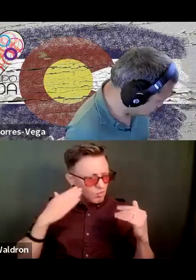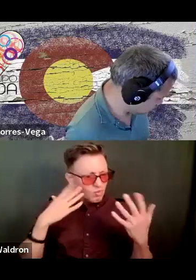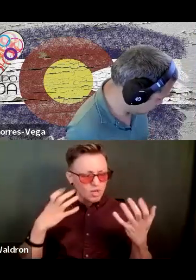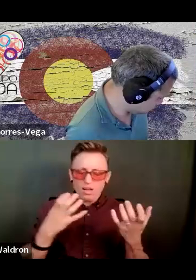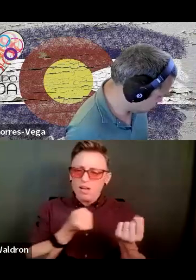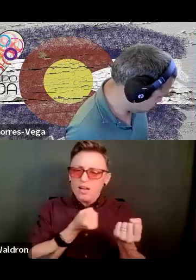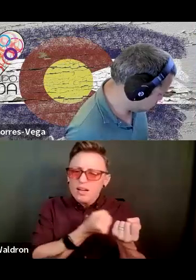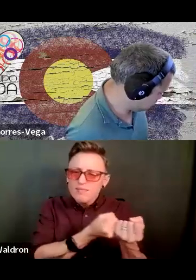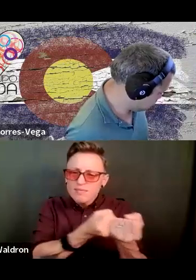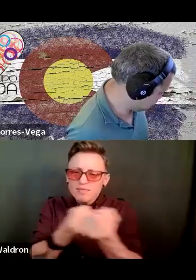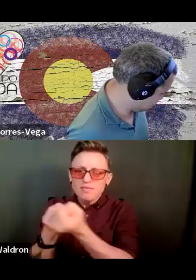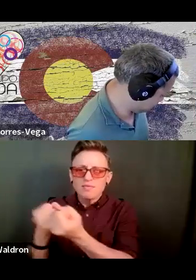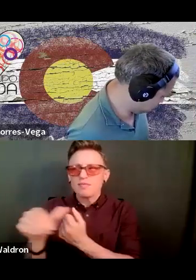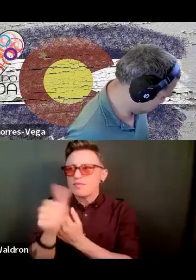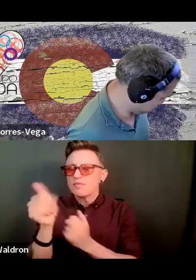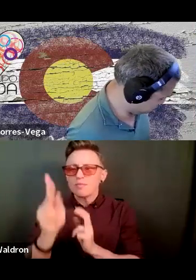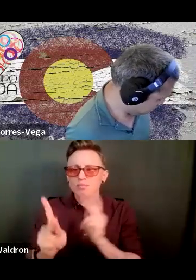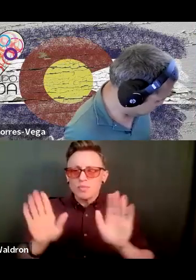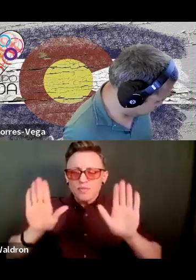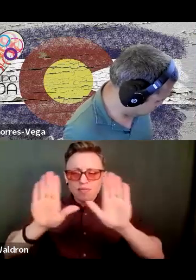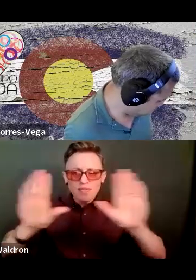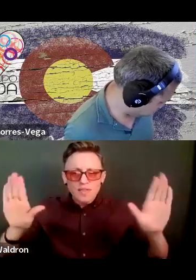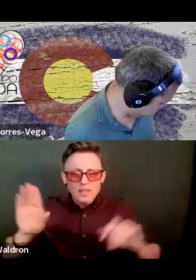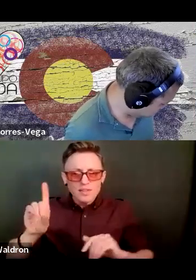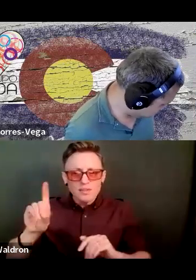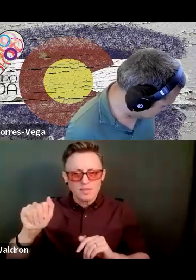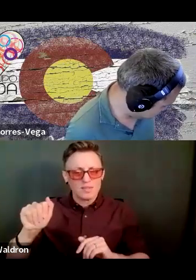other people's disabilities, know.